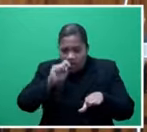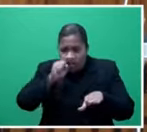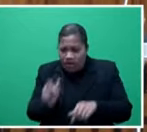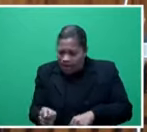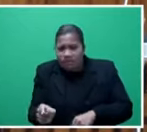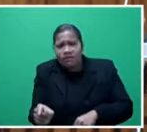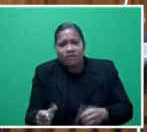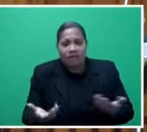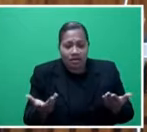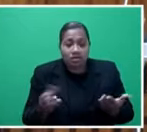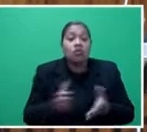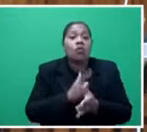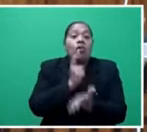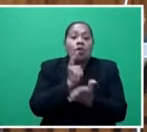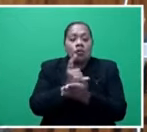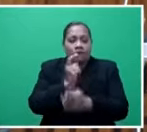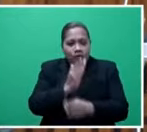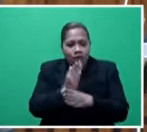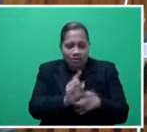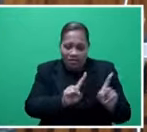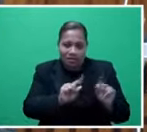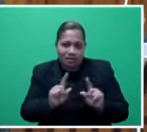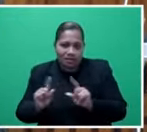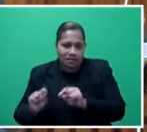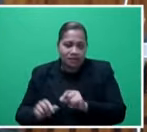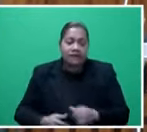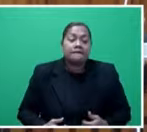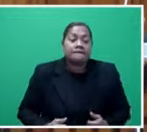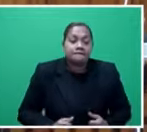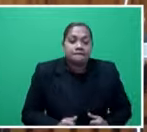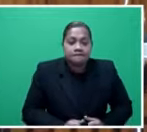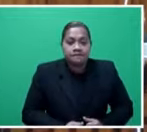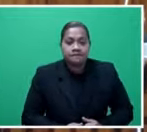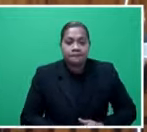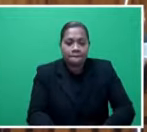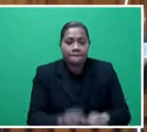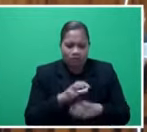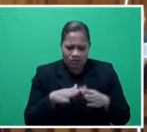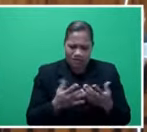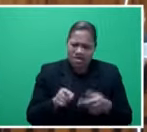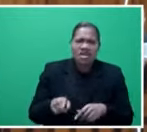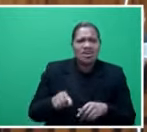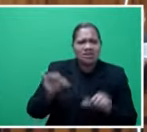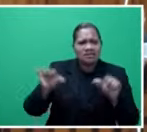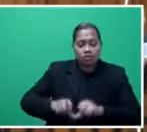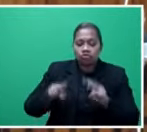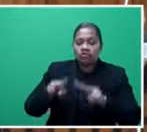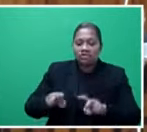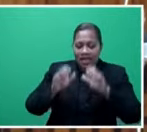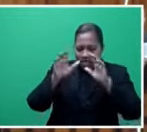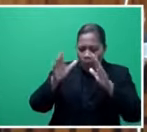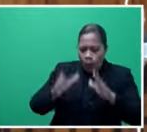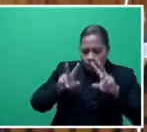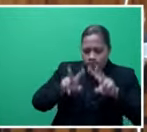done. And unfortunately, the Office of Auditor General, once again, is very miserably failed to take a holistic view of it. And also carried out